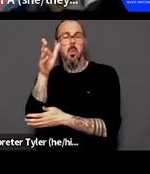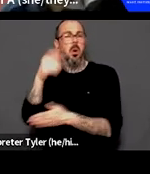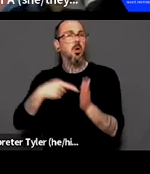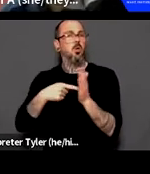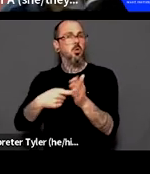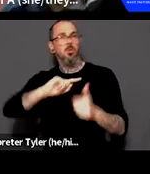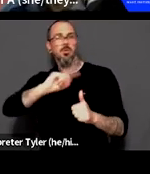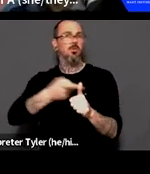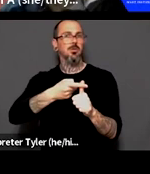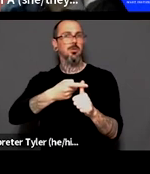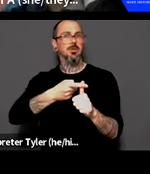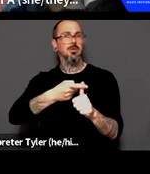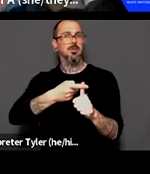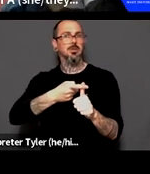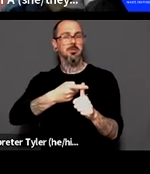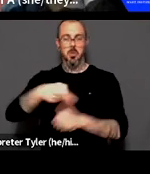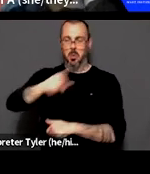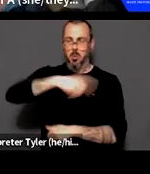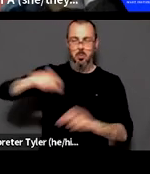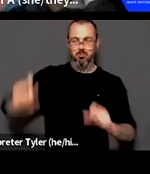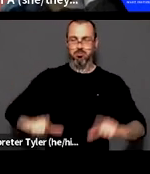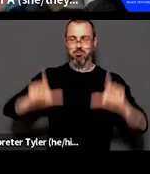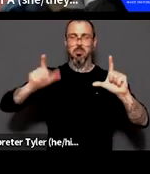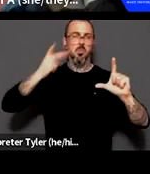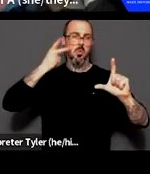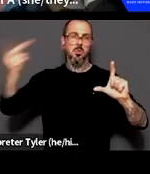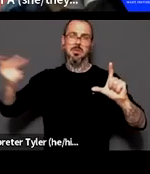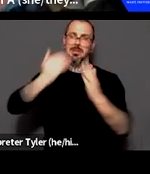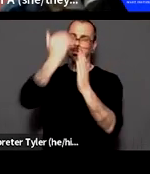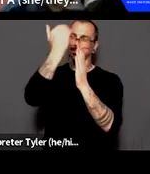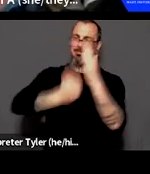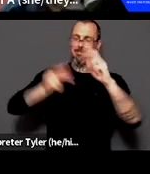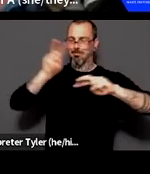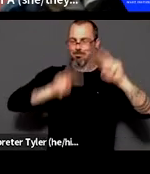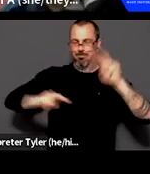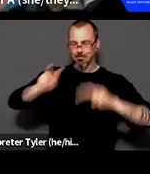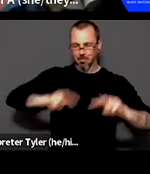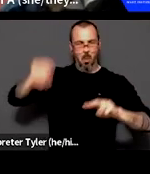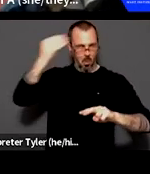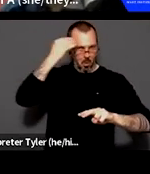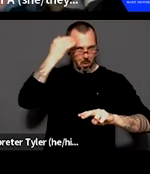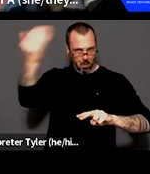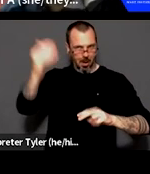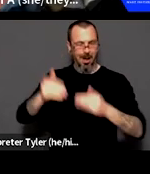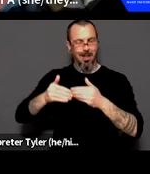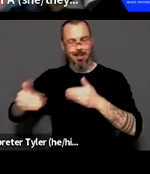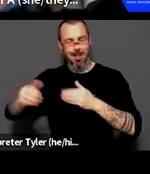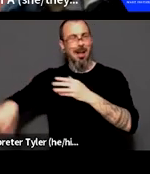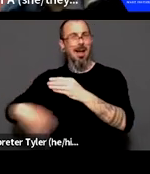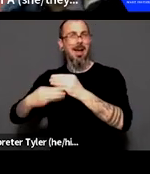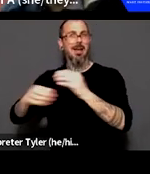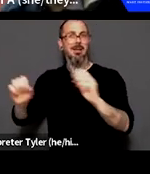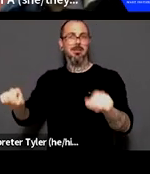for everyone to reference and before making any additions to the document. Any